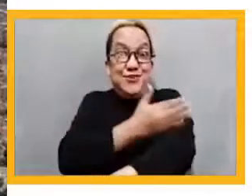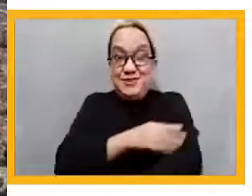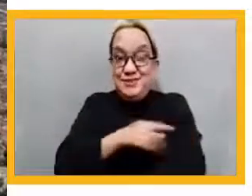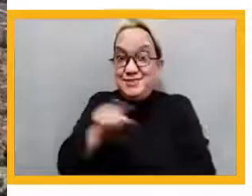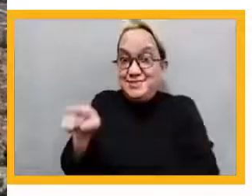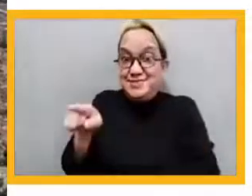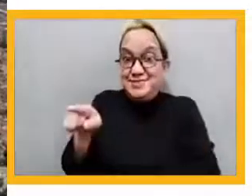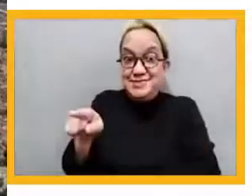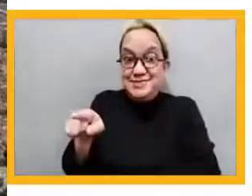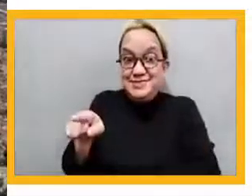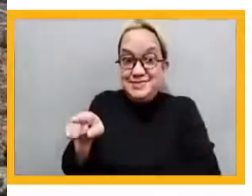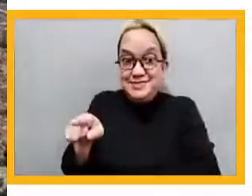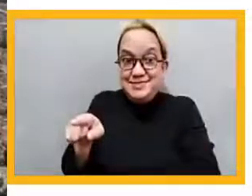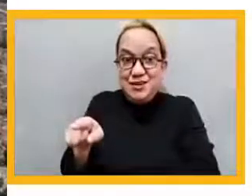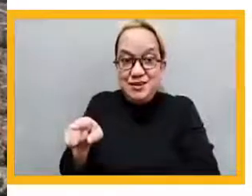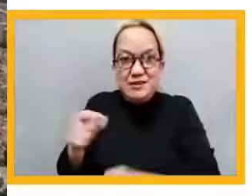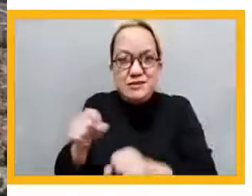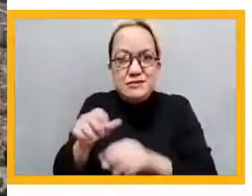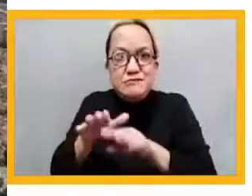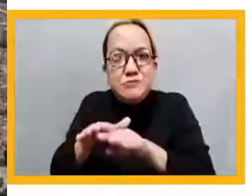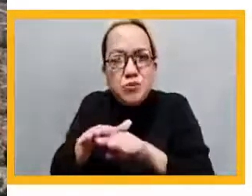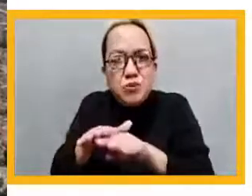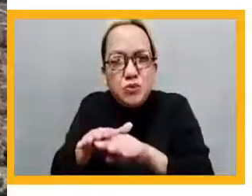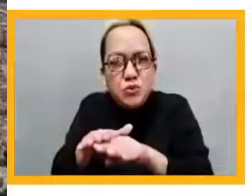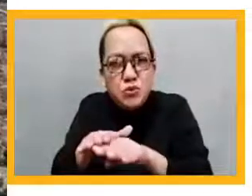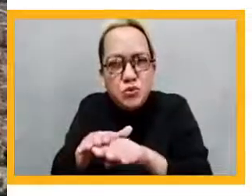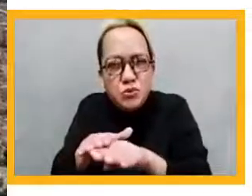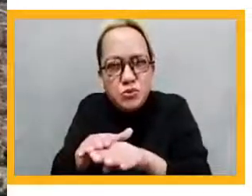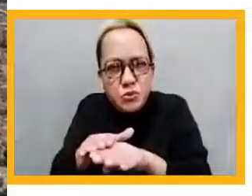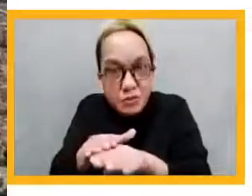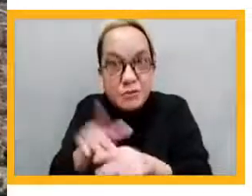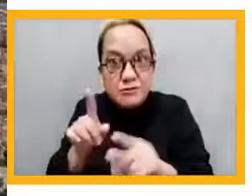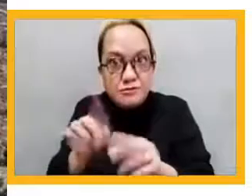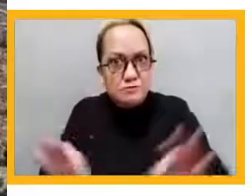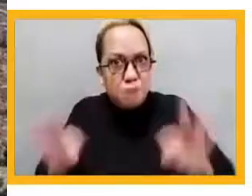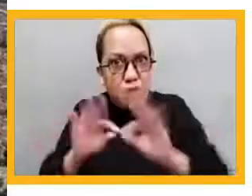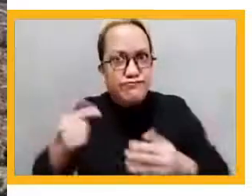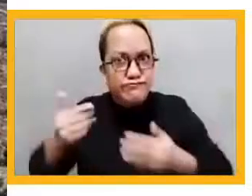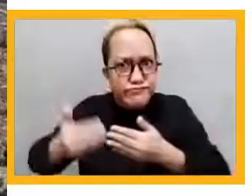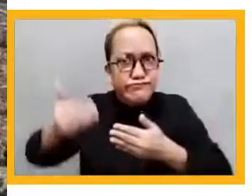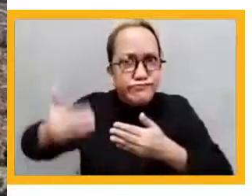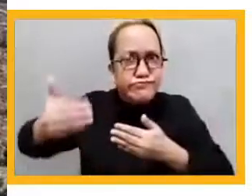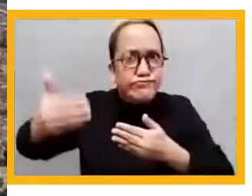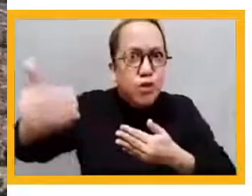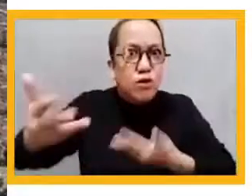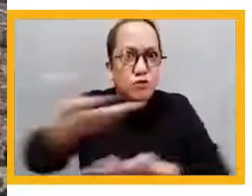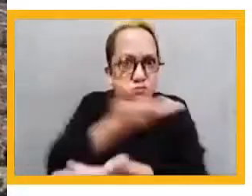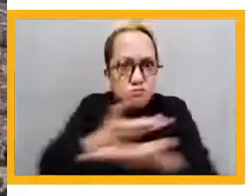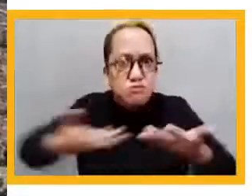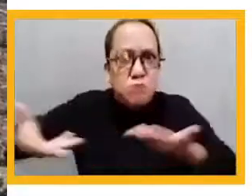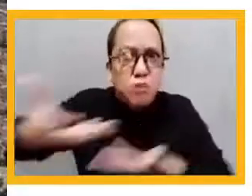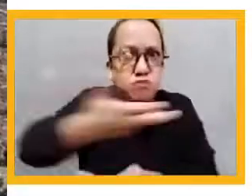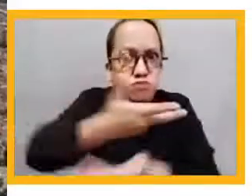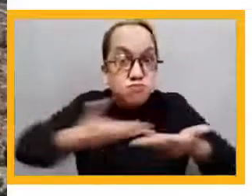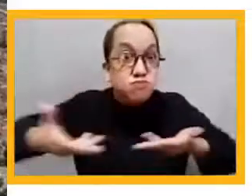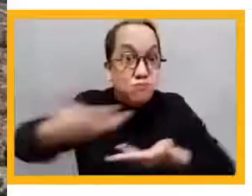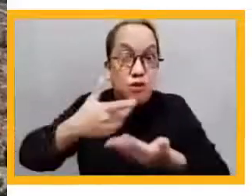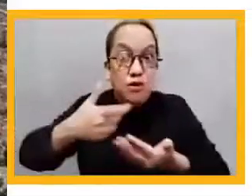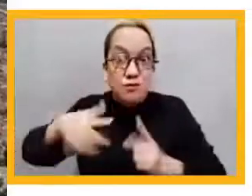actors that are relevant for innovations to take place and be sustained. This is the most important part.